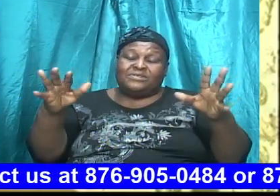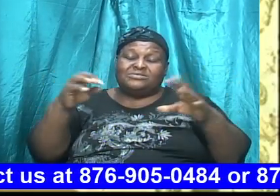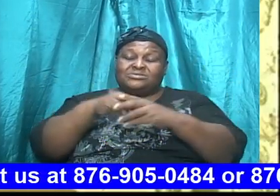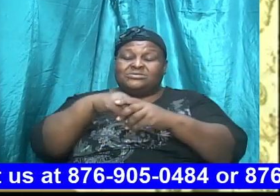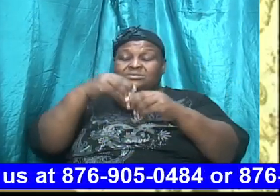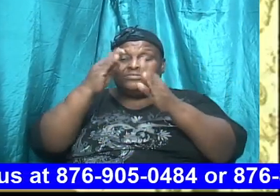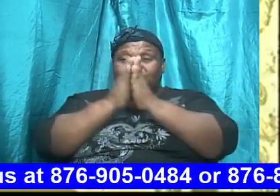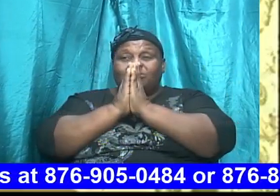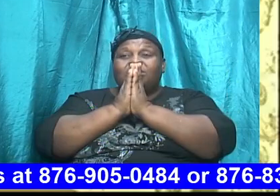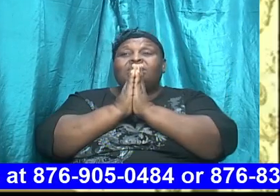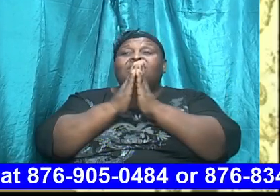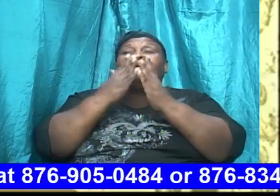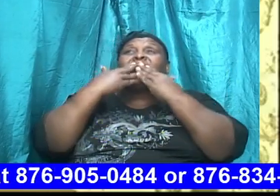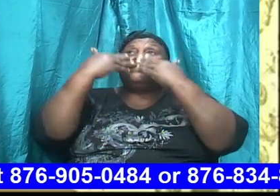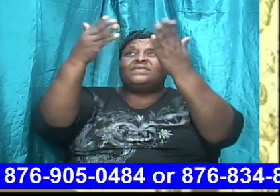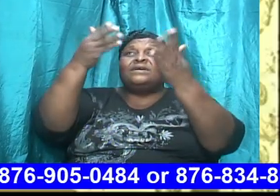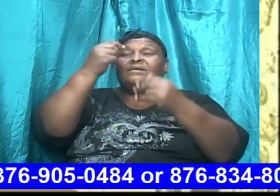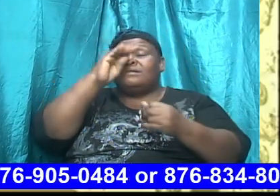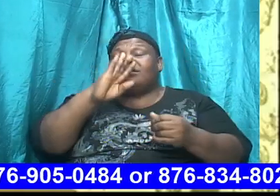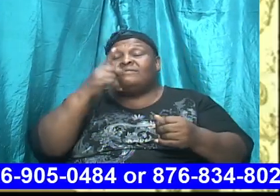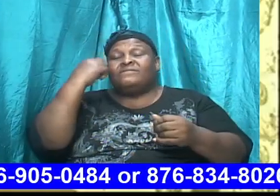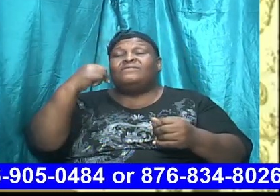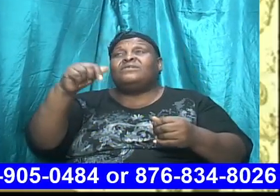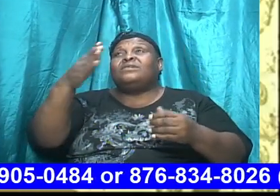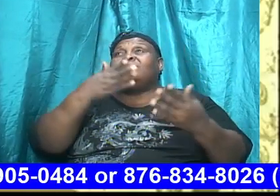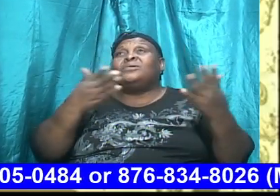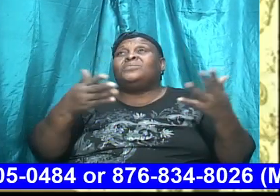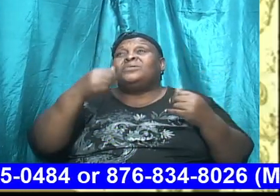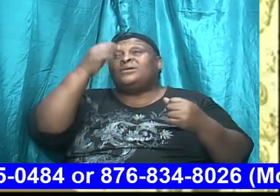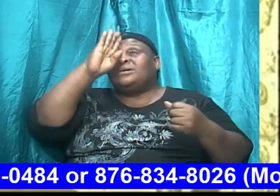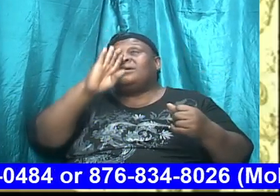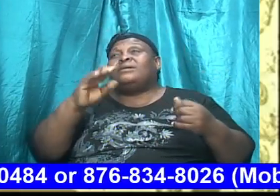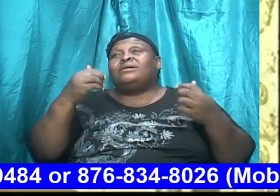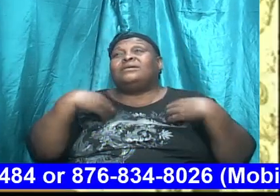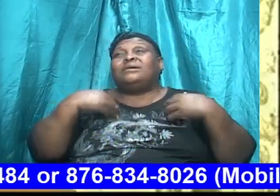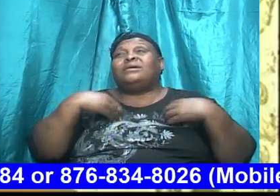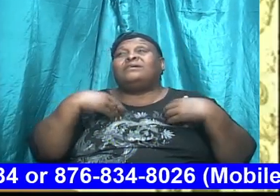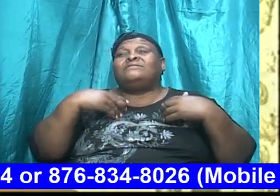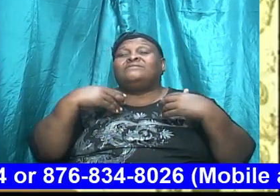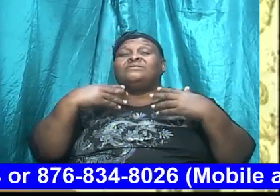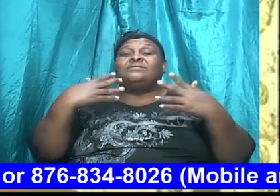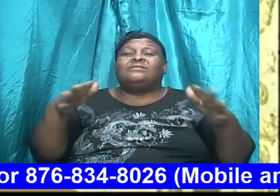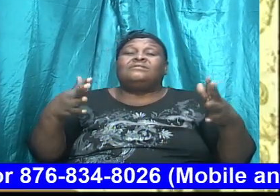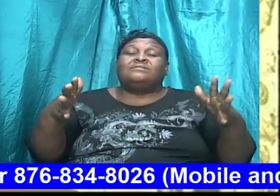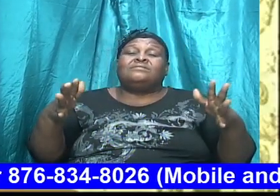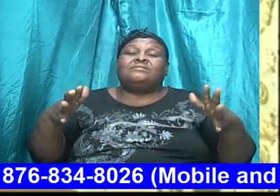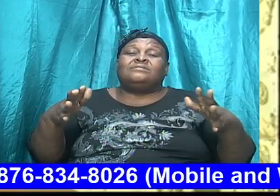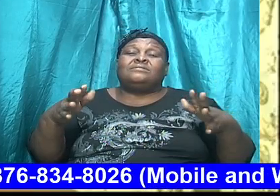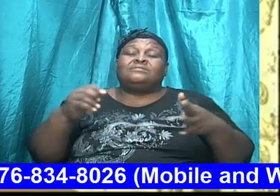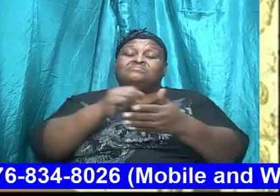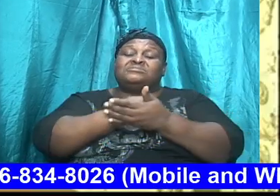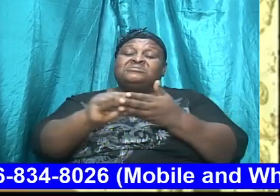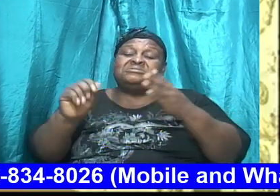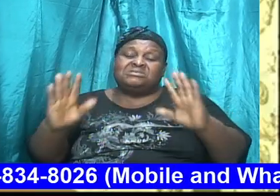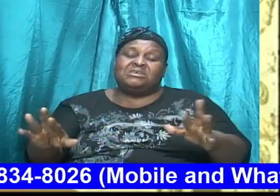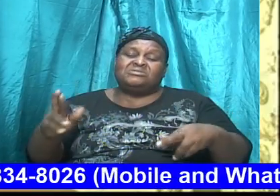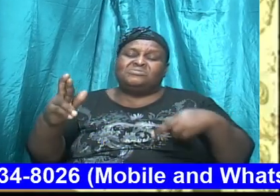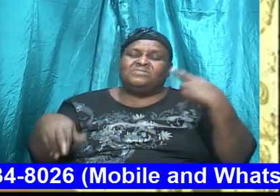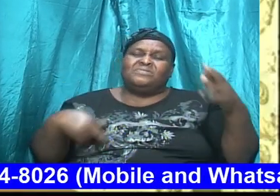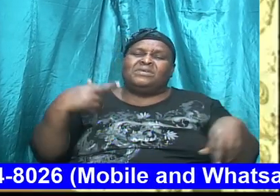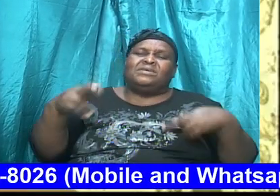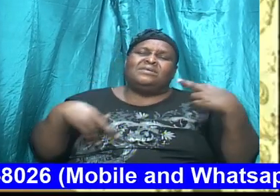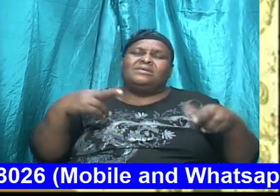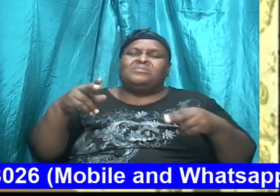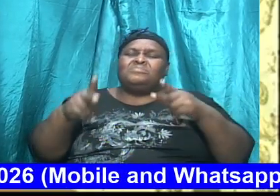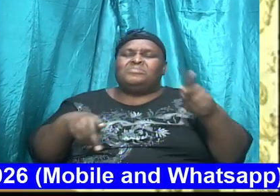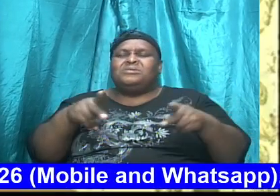he did, as I said, surely I believe the saints were revived, you know, this person's souls were